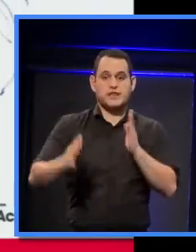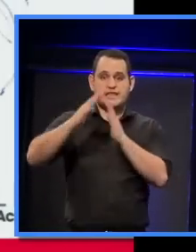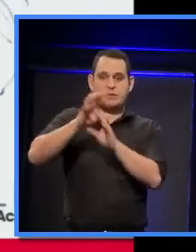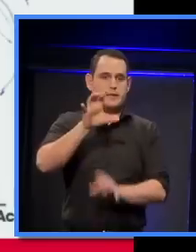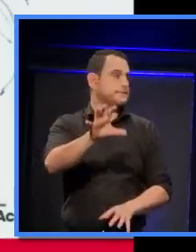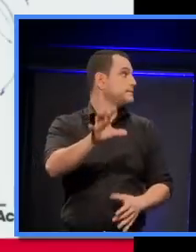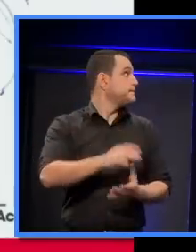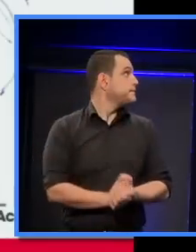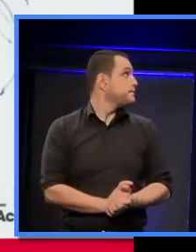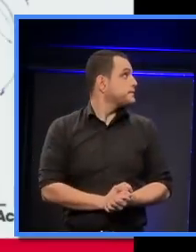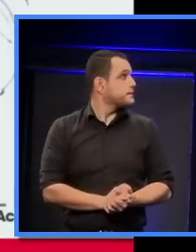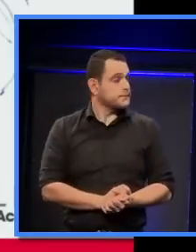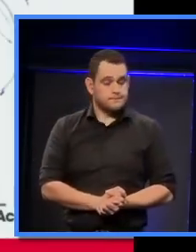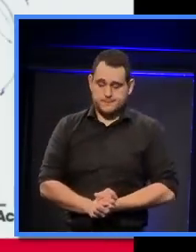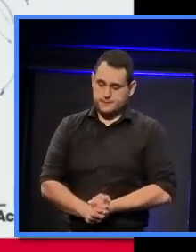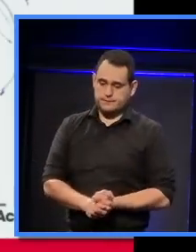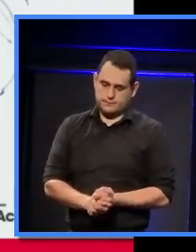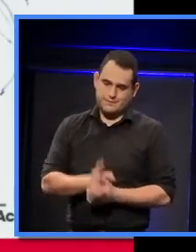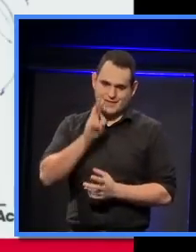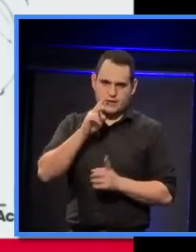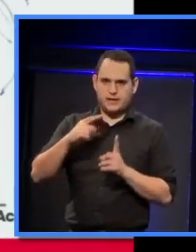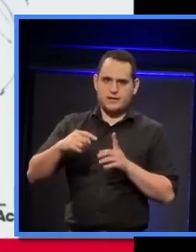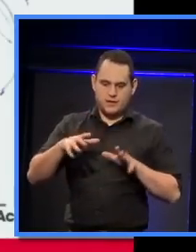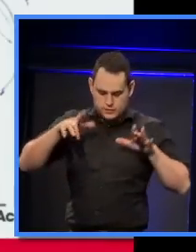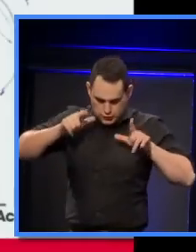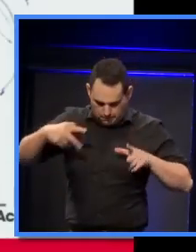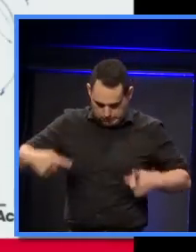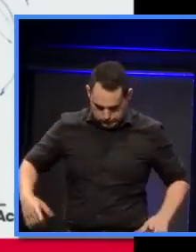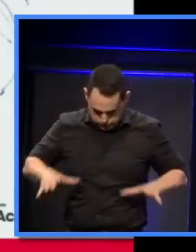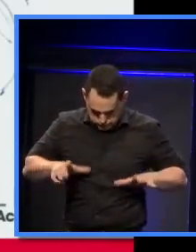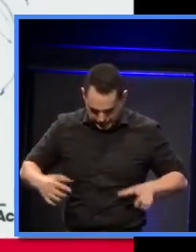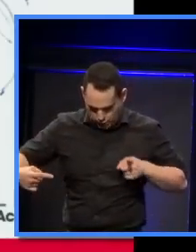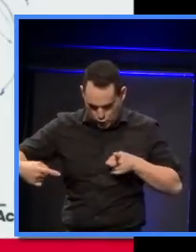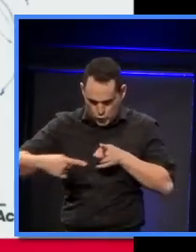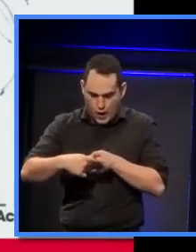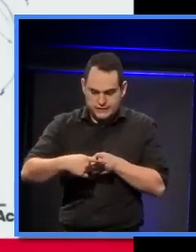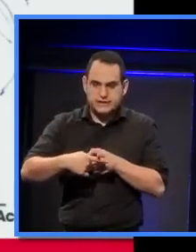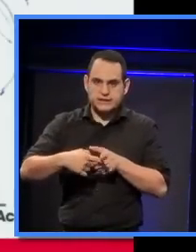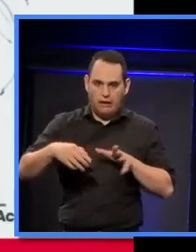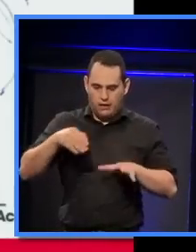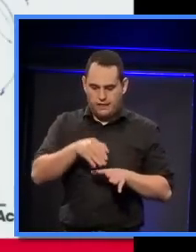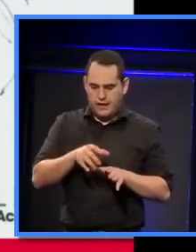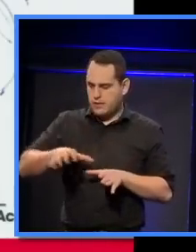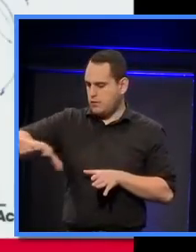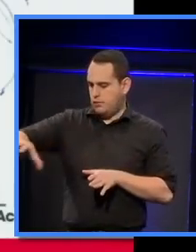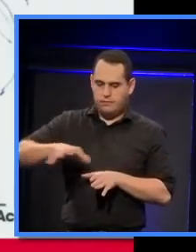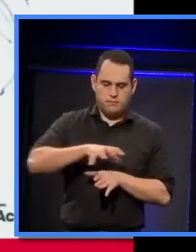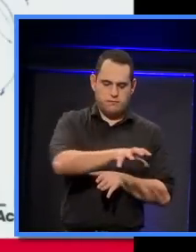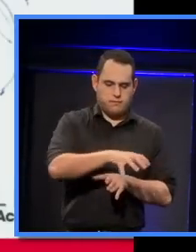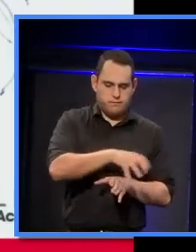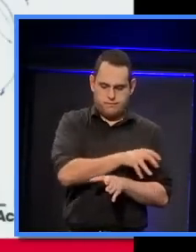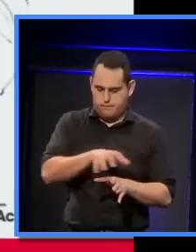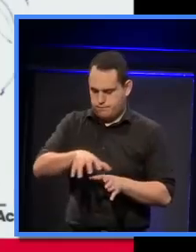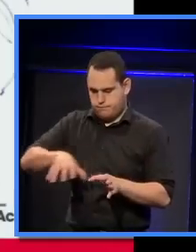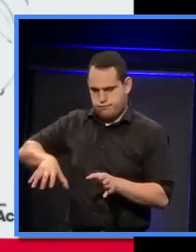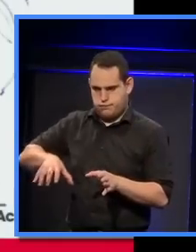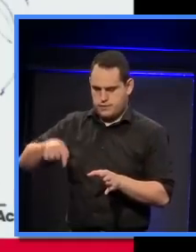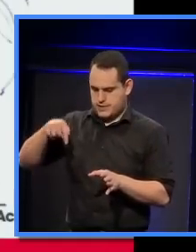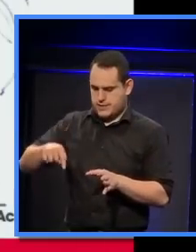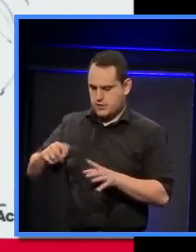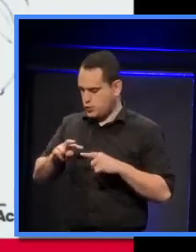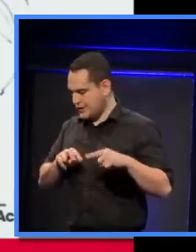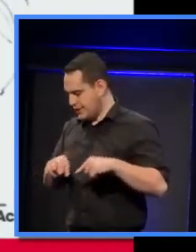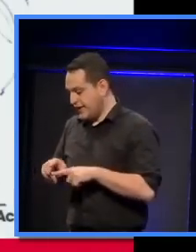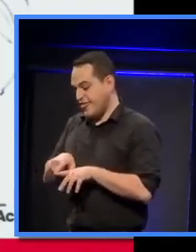here, and we've got a cross section through a hall, the outer volume is up here, and it runs off the edge of the serviette onto the